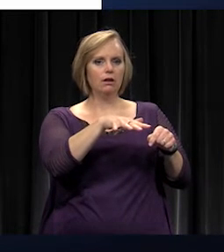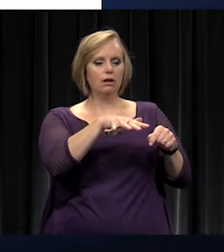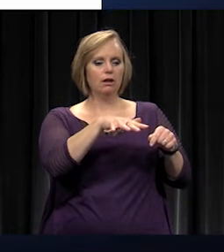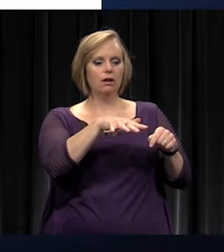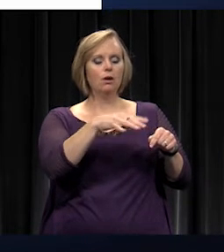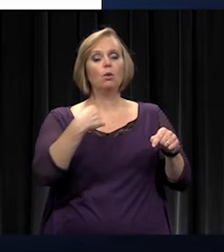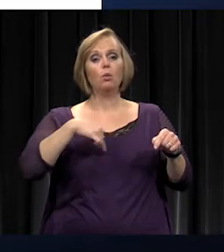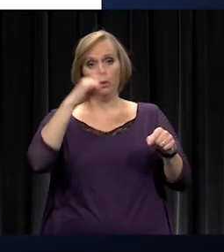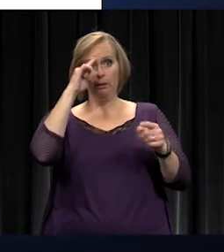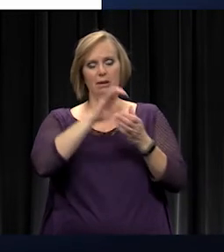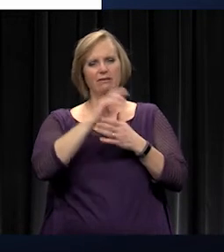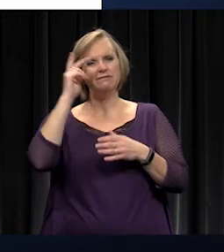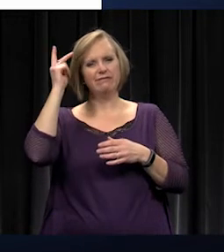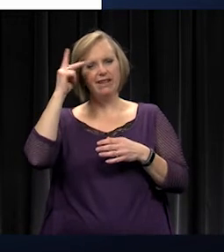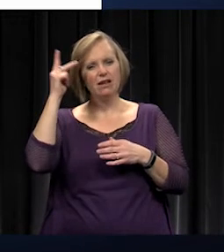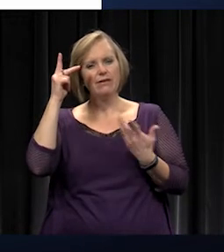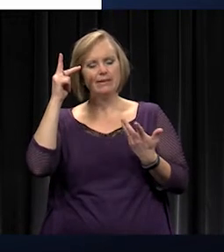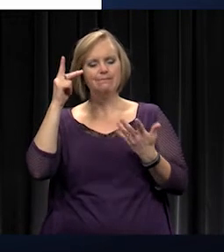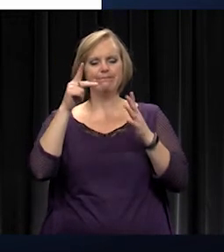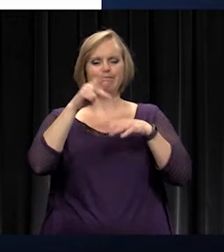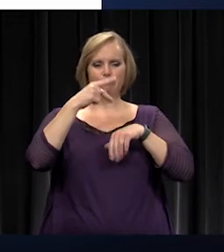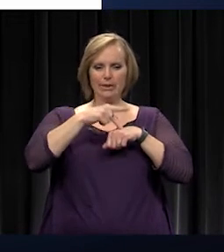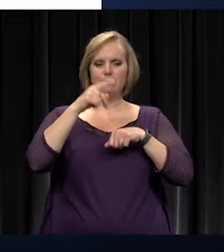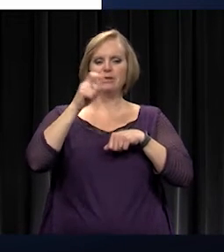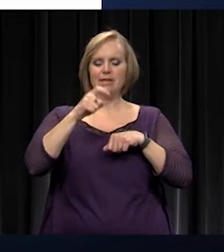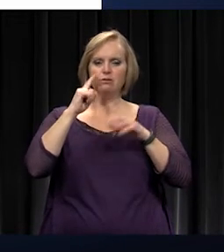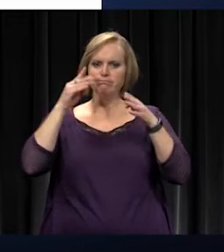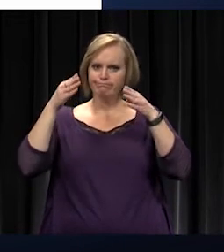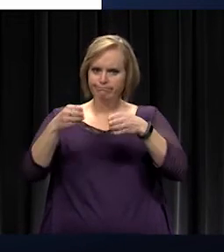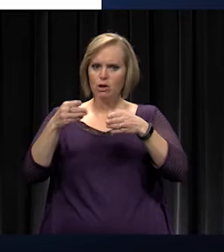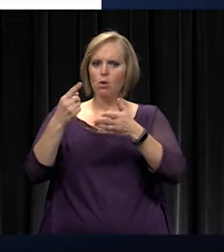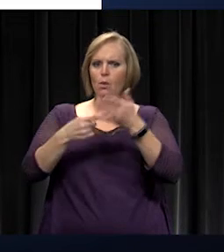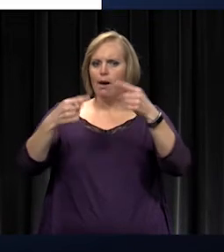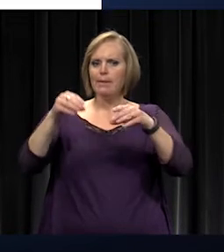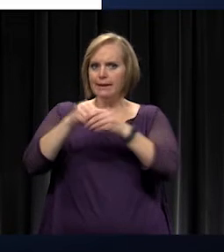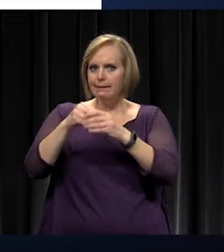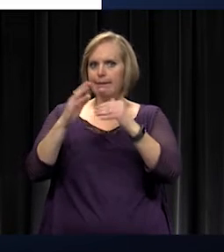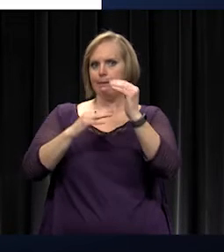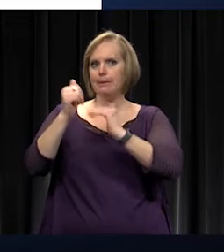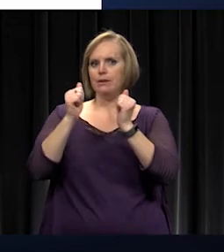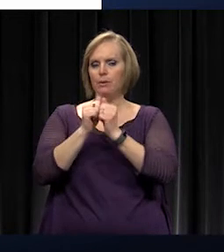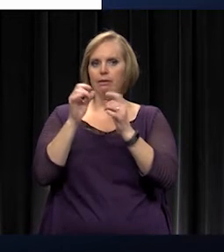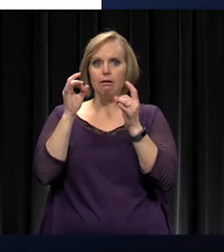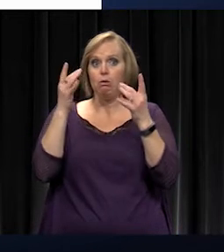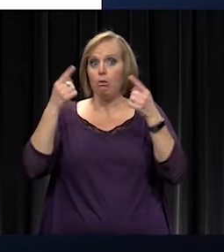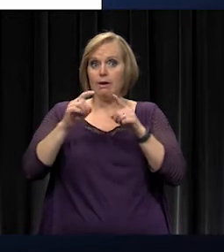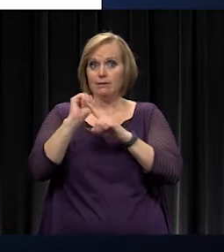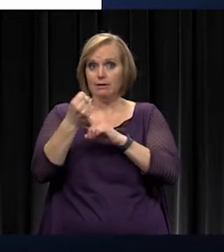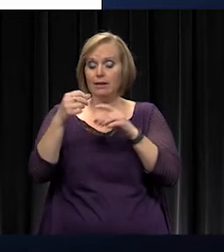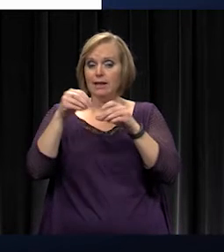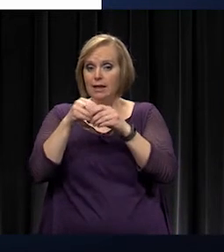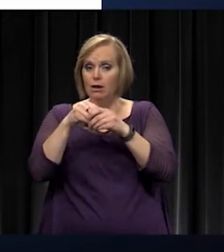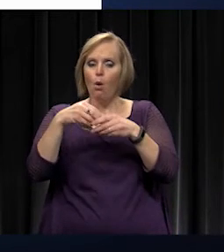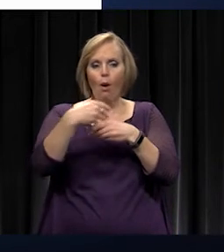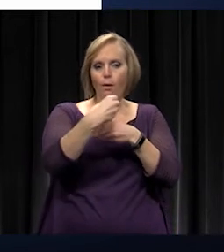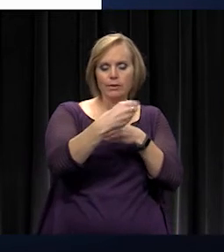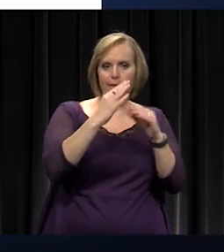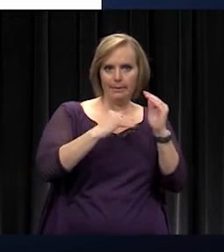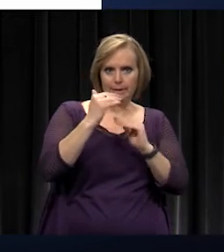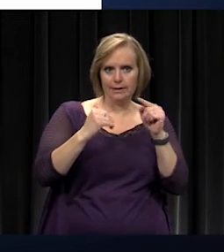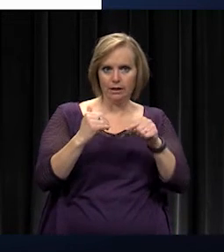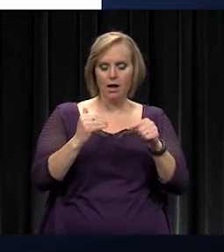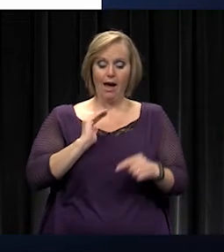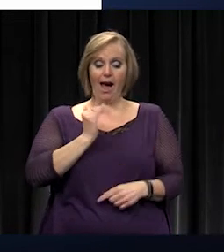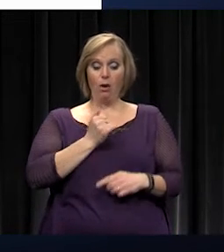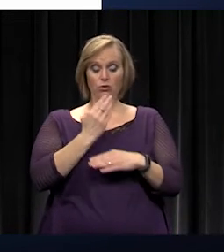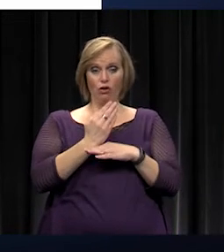We believe philosophically that our principals need to be dealing with what is happening in the building, with a crisis in the building, or outside of the building. And it is our